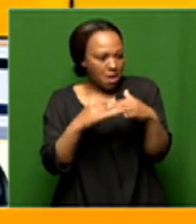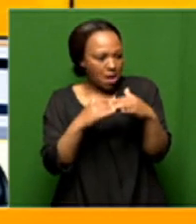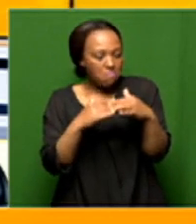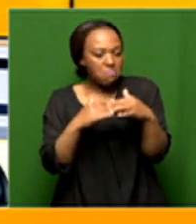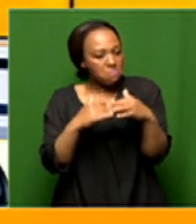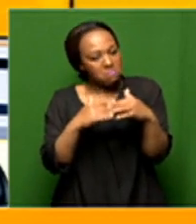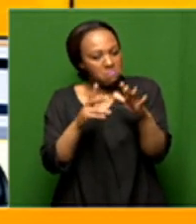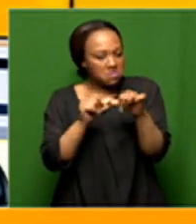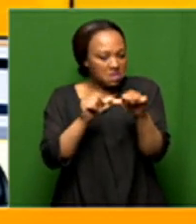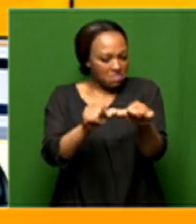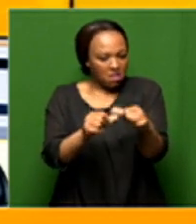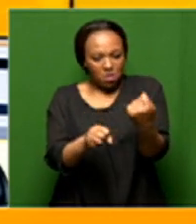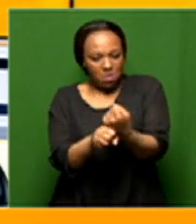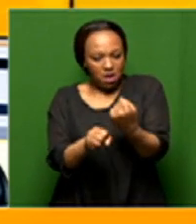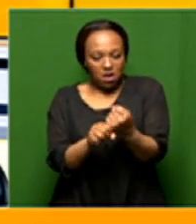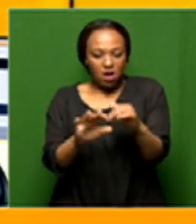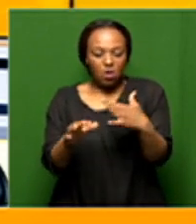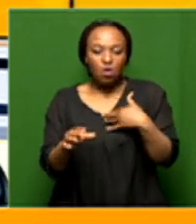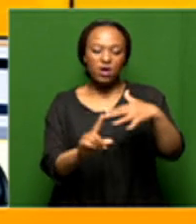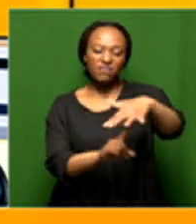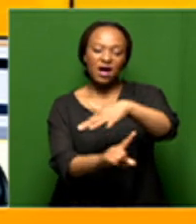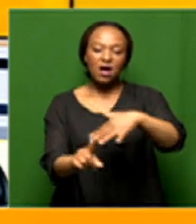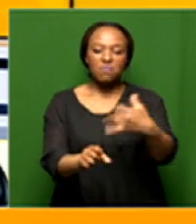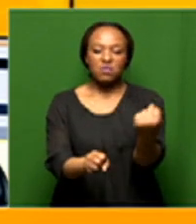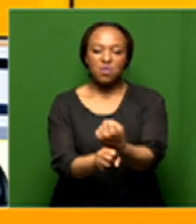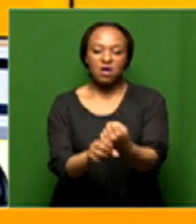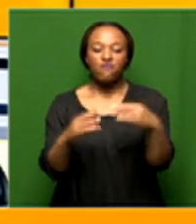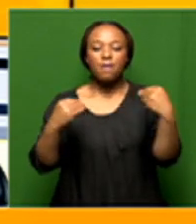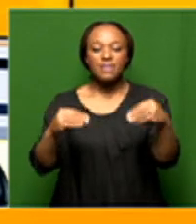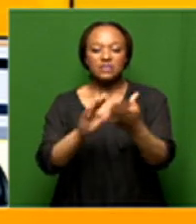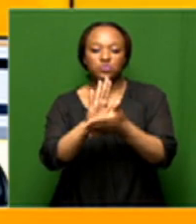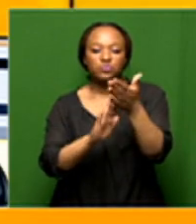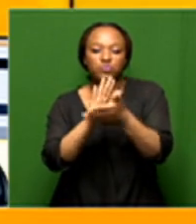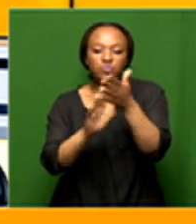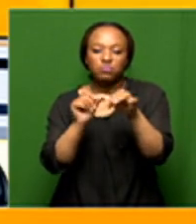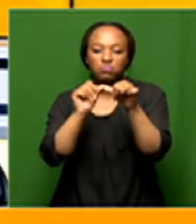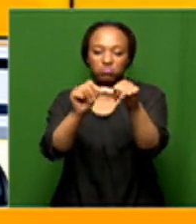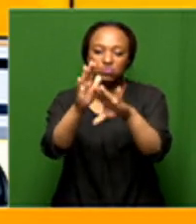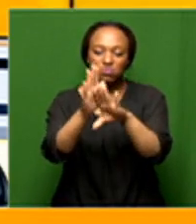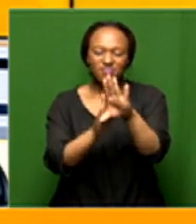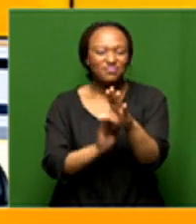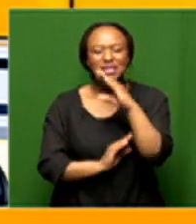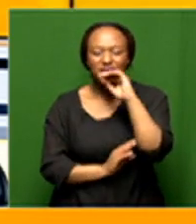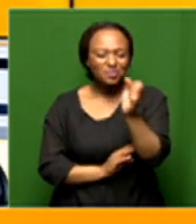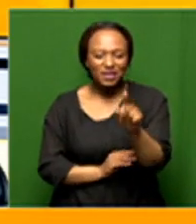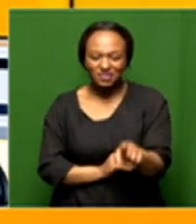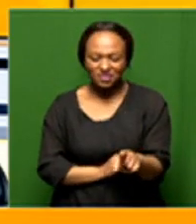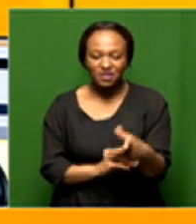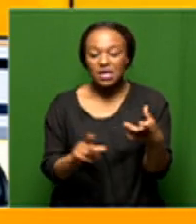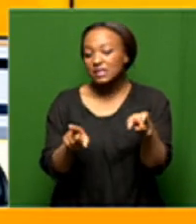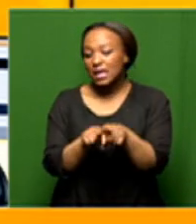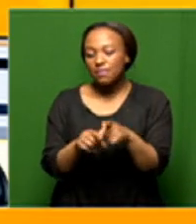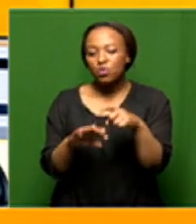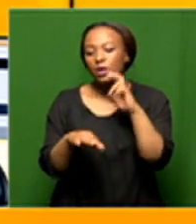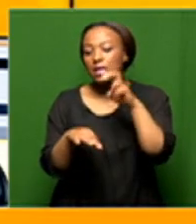sustainable jobs creating conducive environments for business to flourish in and what does that mean and and and what does it